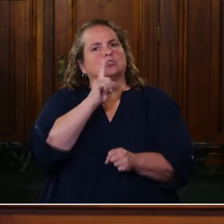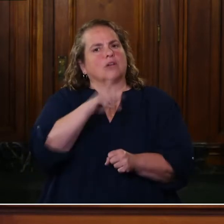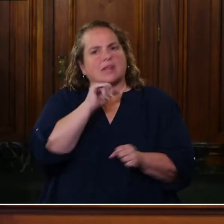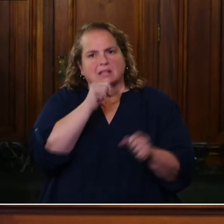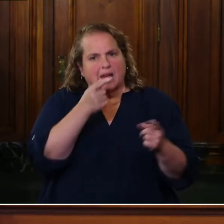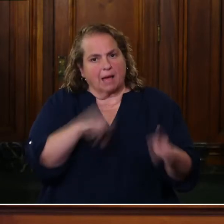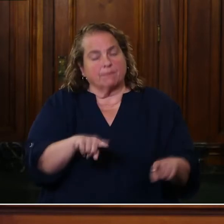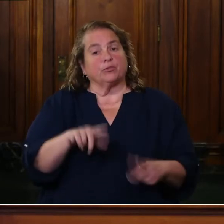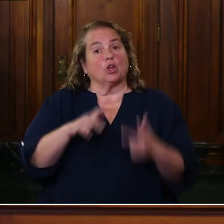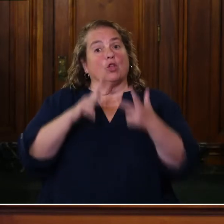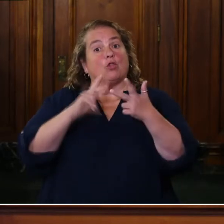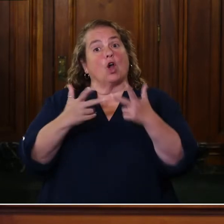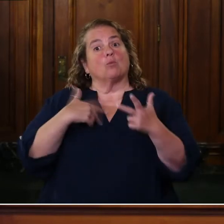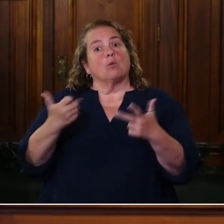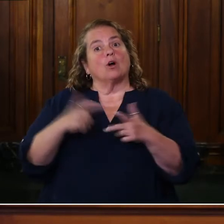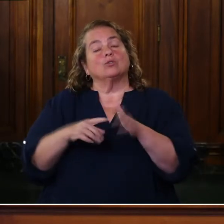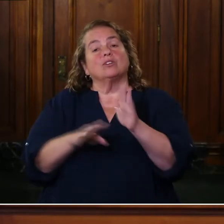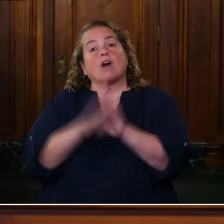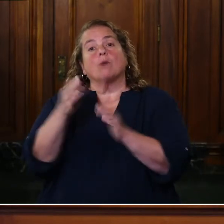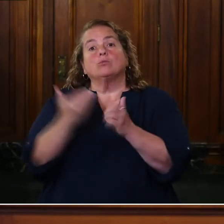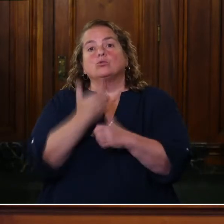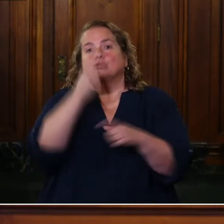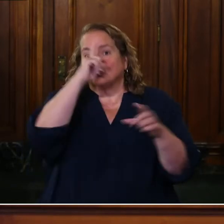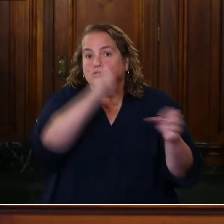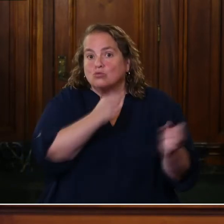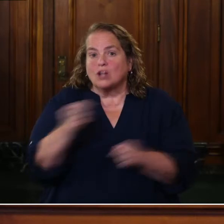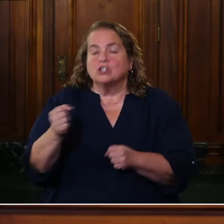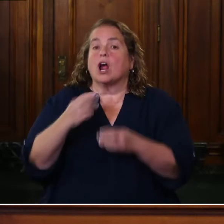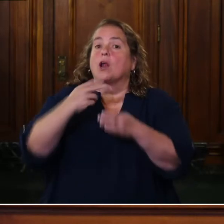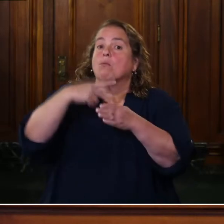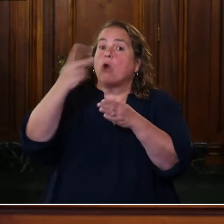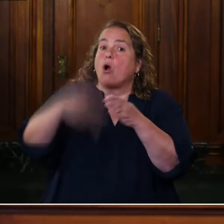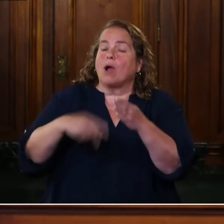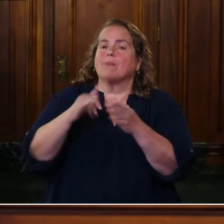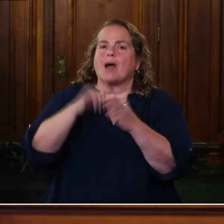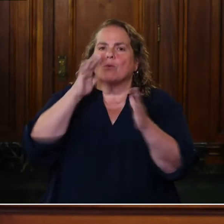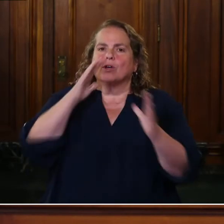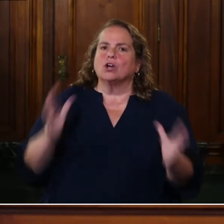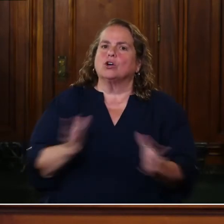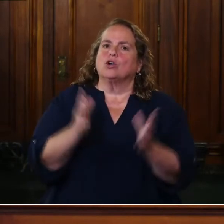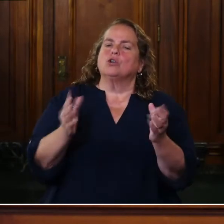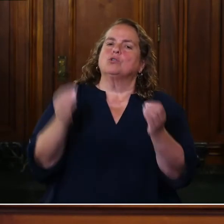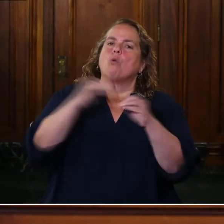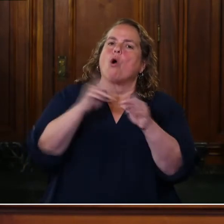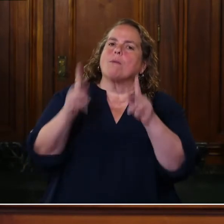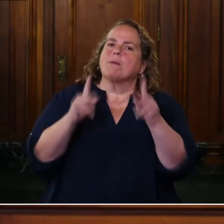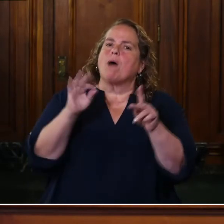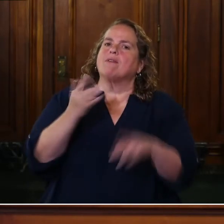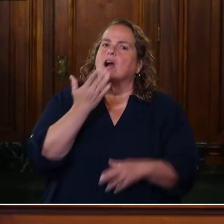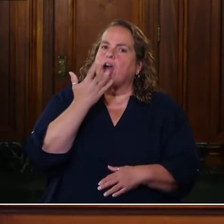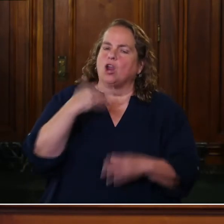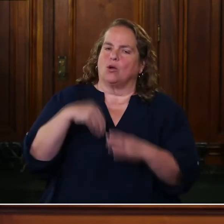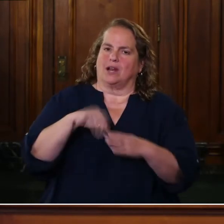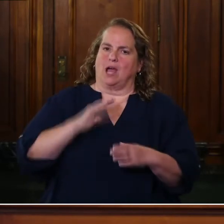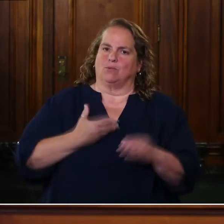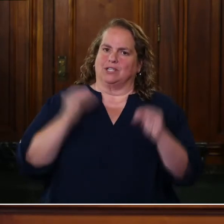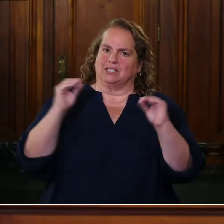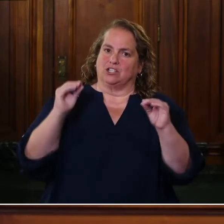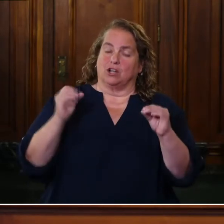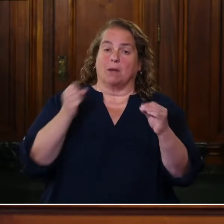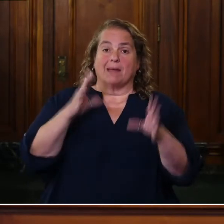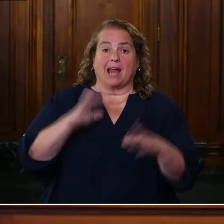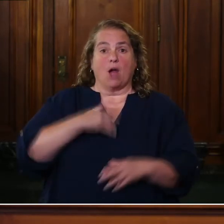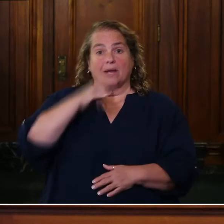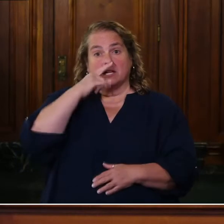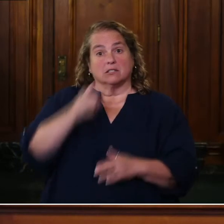strategies and programs to recruit more persons of color into the field of teaching. For many of our kids, the first leaders outside